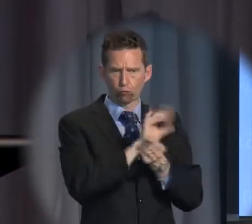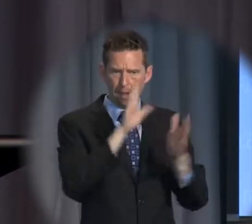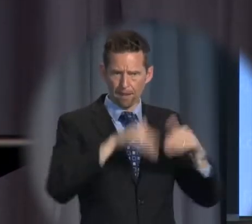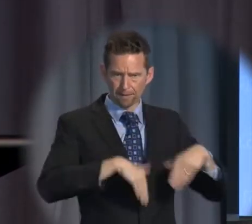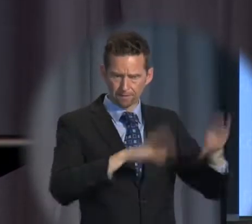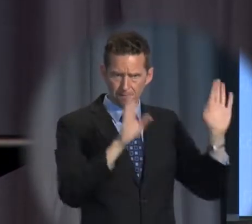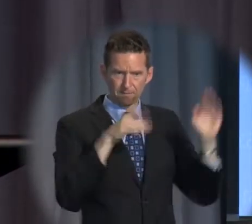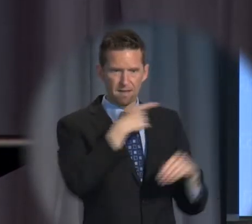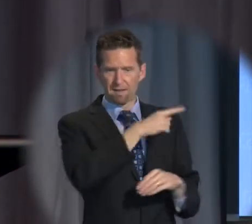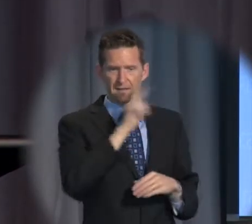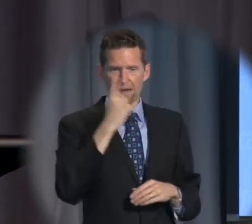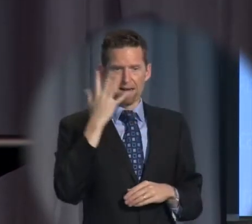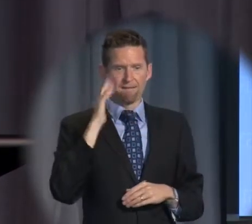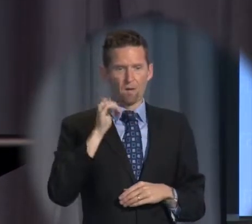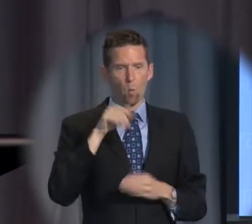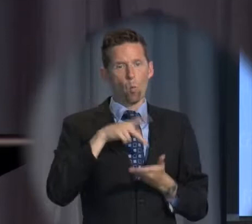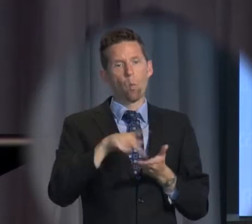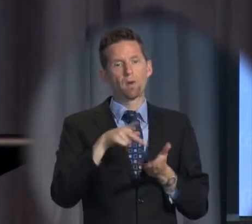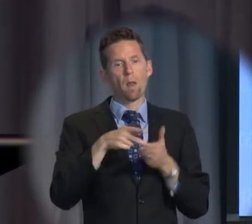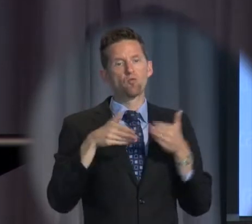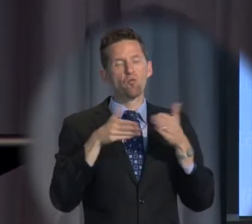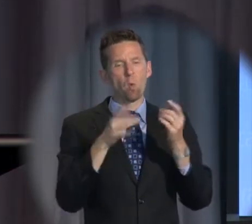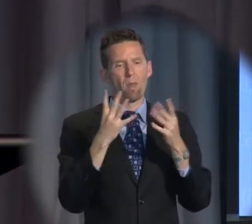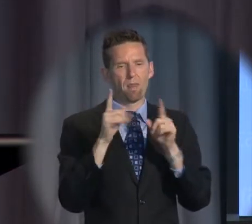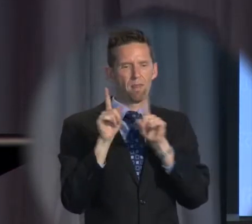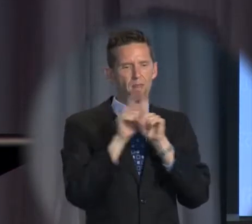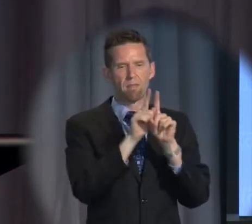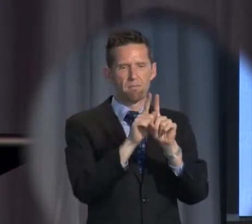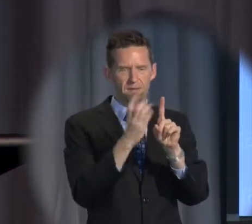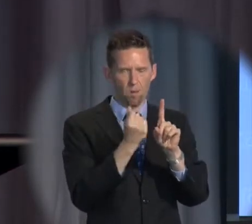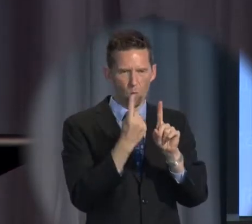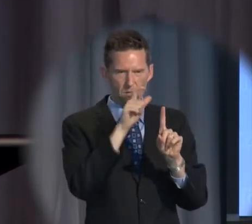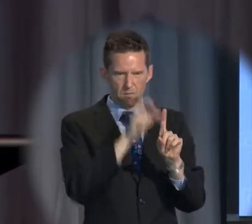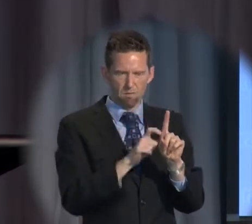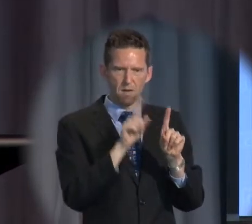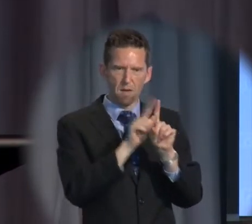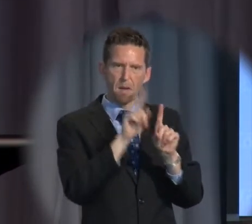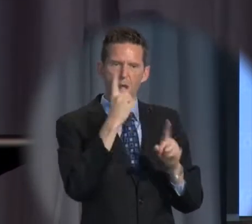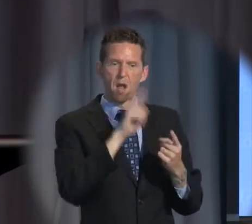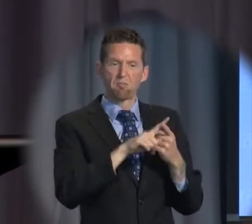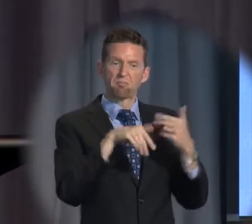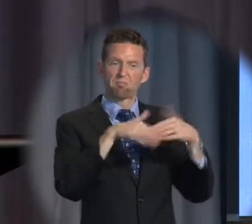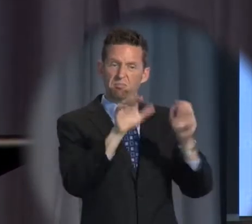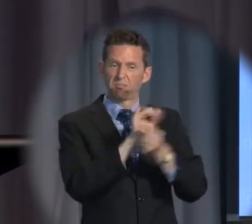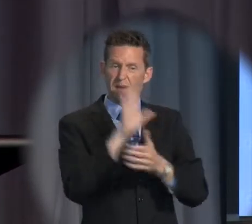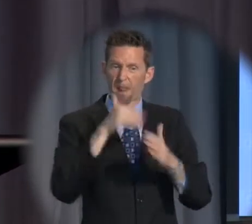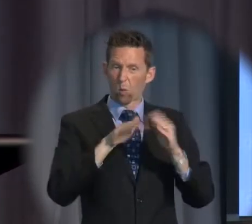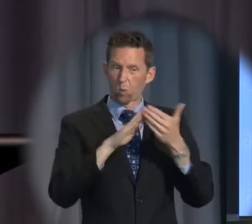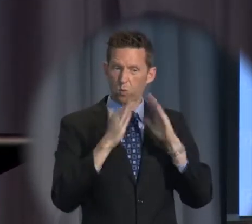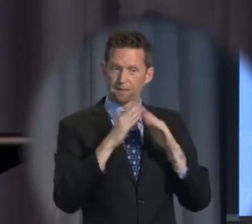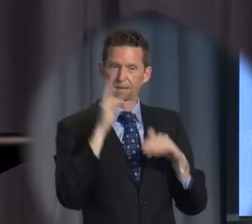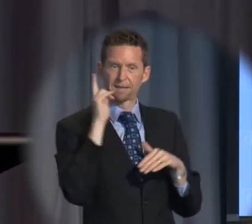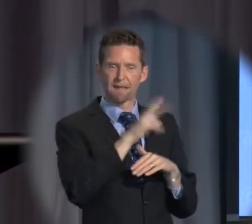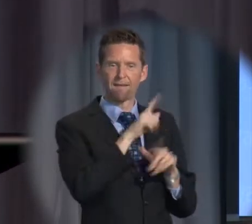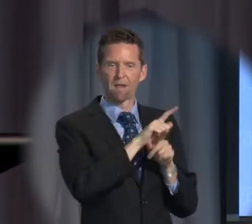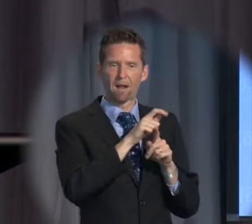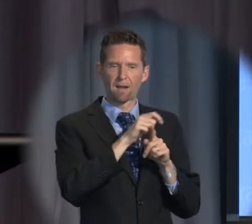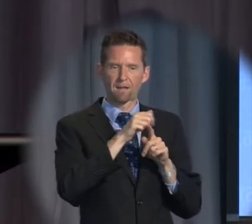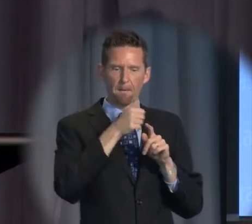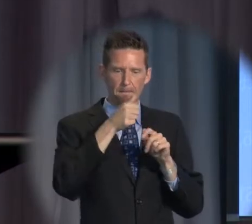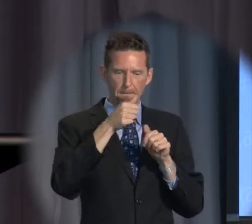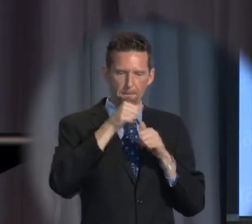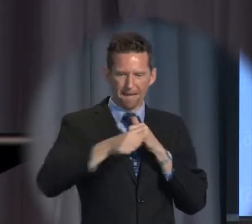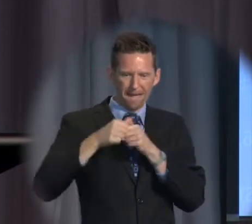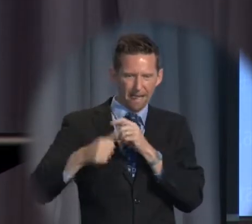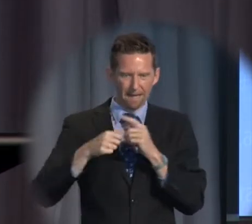can't even walk down the road without a minder with him. But nonetheless, he's at least in the community and so you see him there peeling carrot. But the